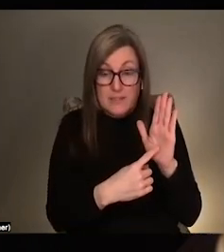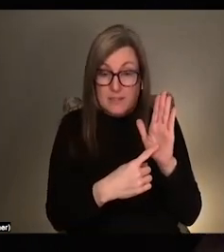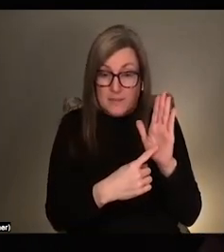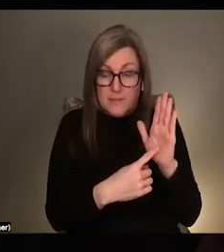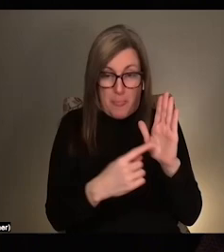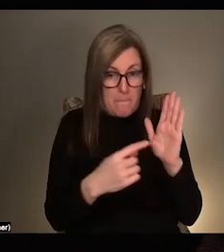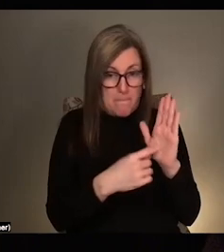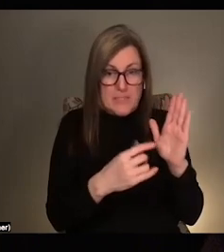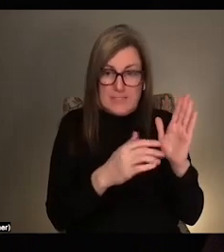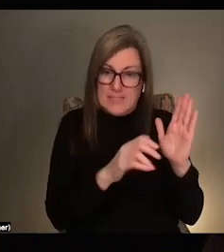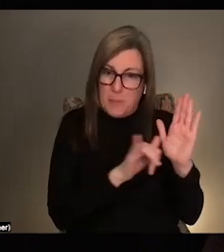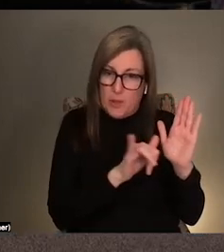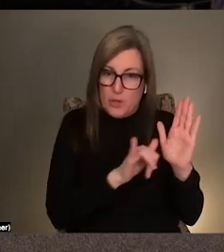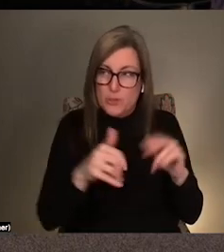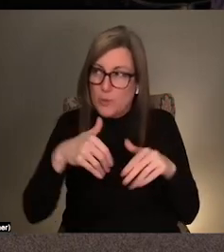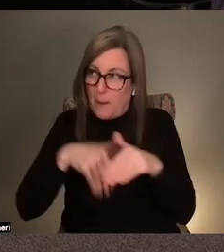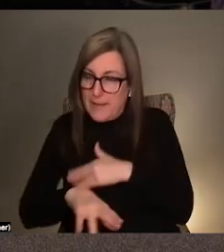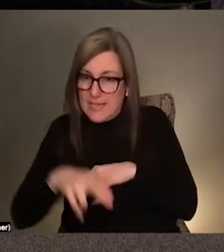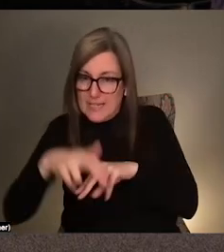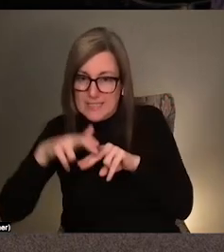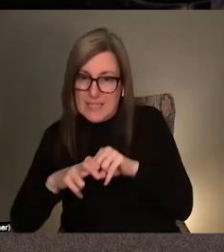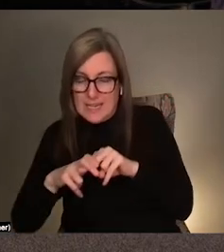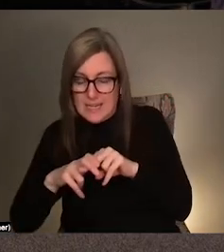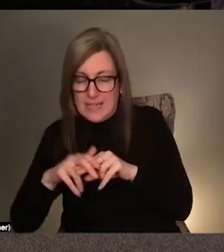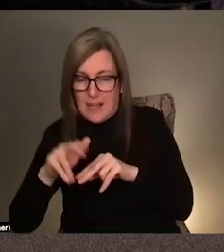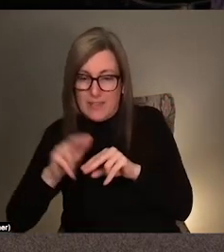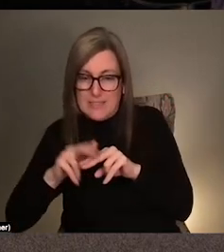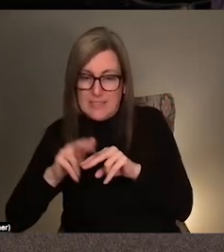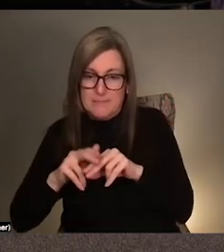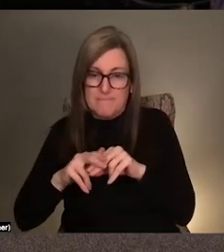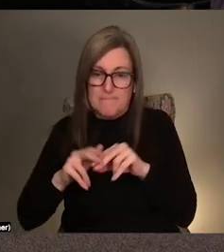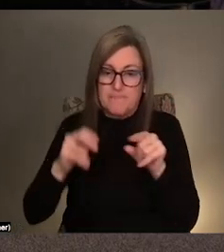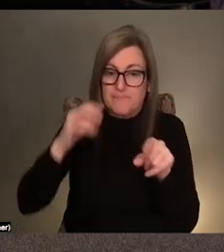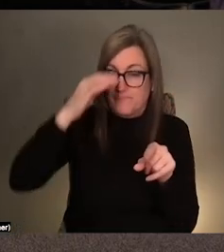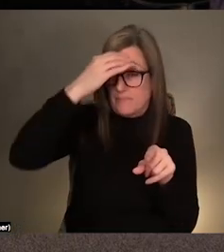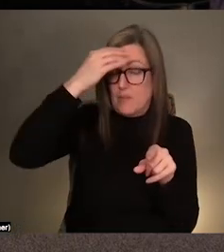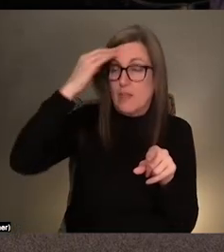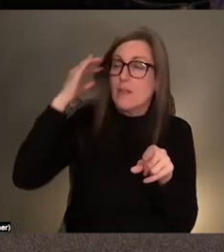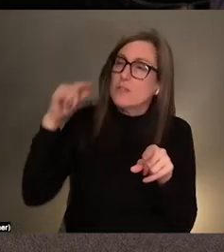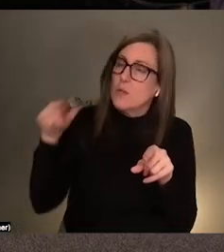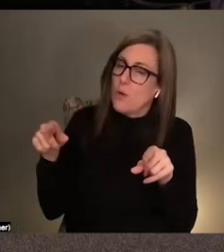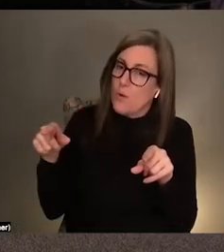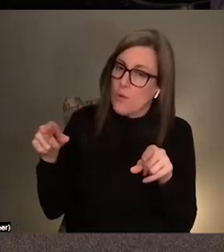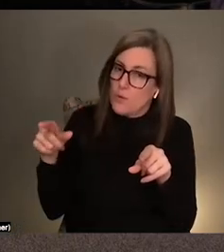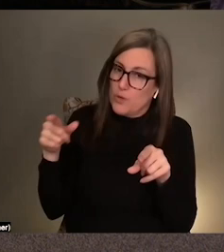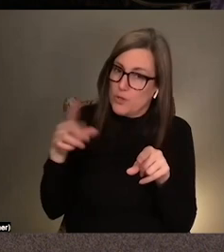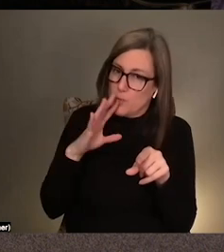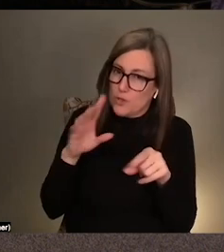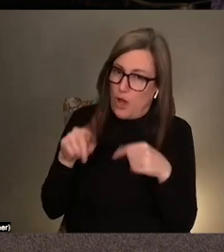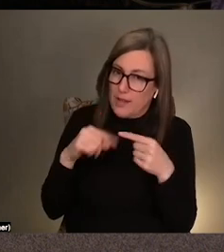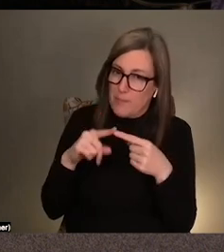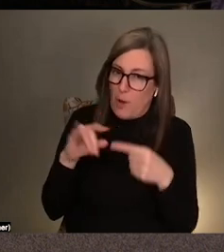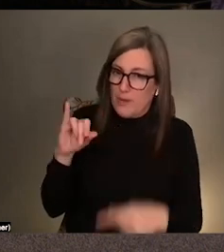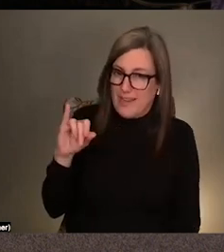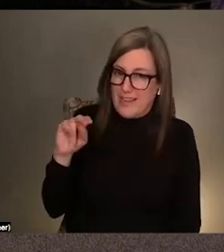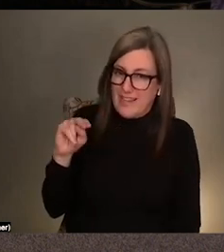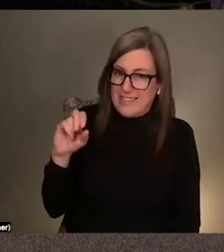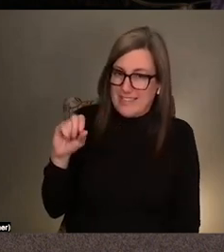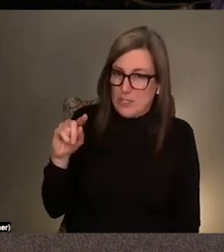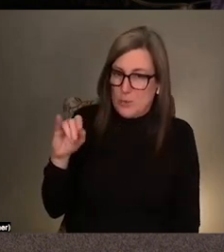seat and the space. So I feel like we should qualify what you were saying in terms of institutional seat number four.